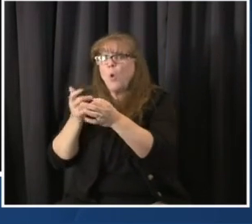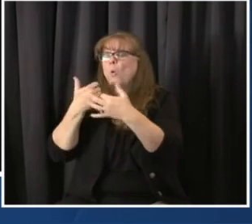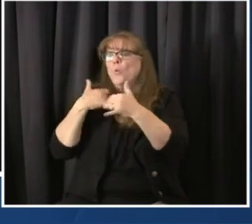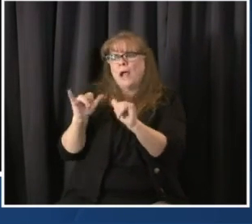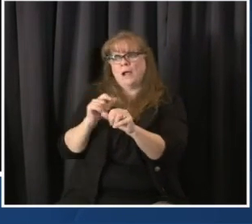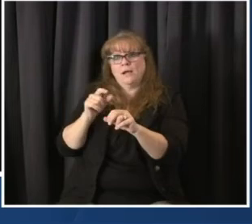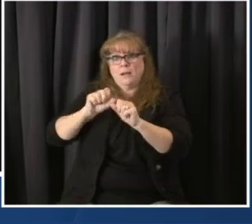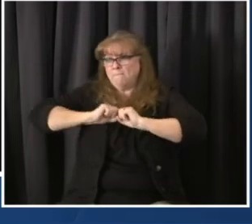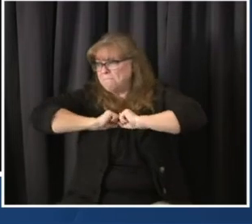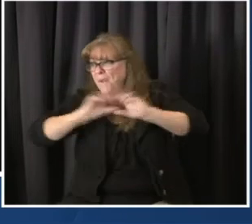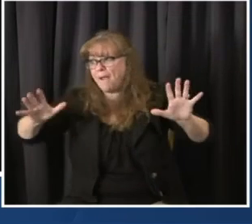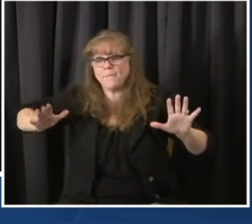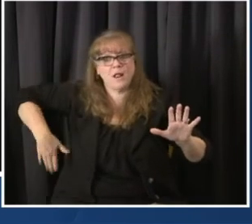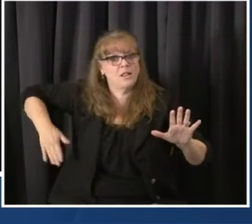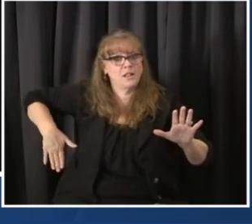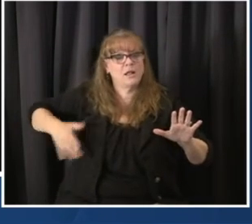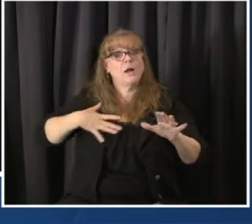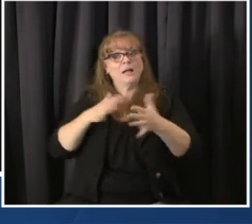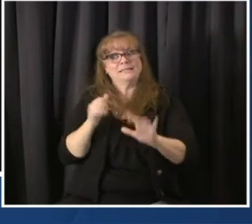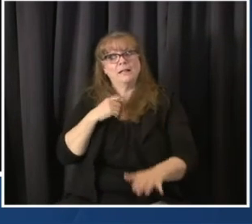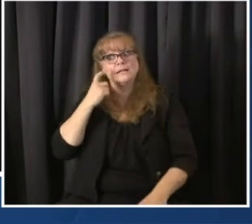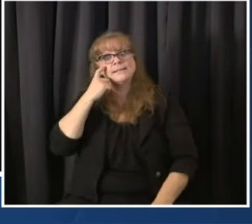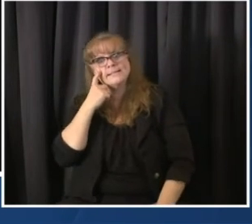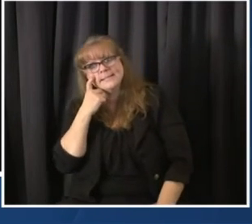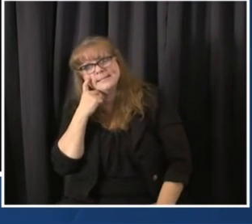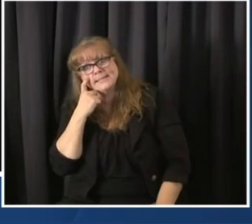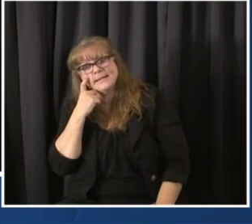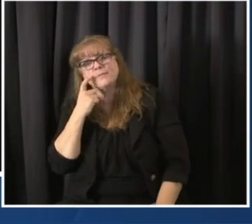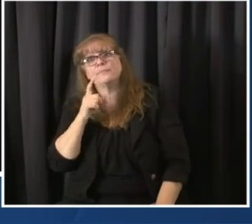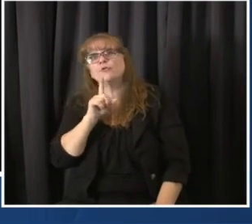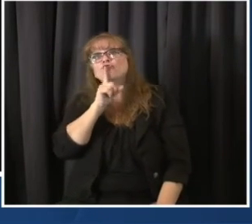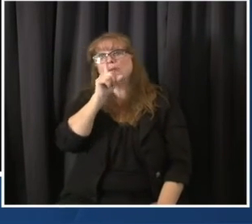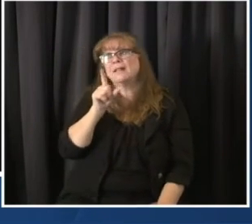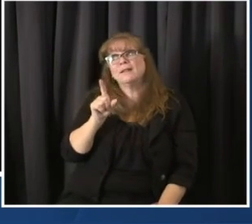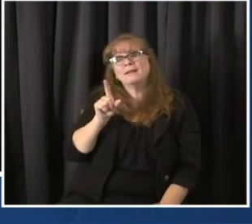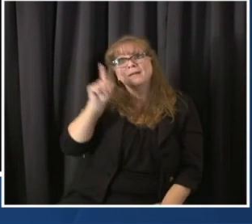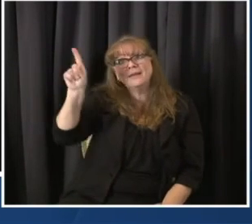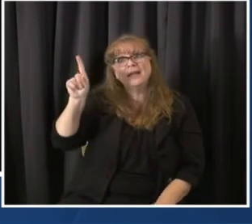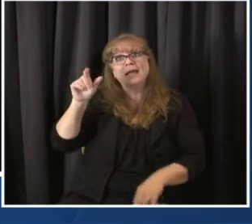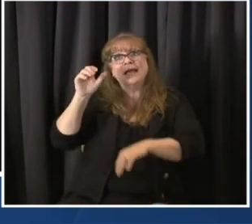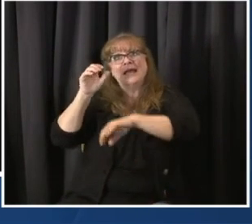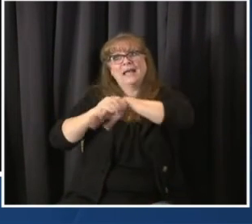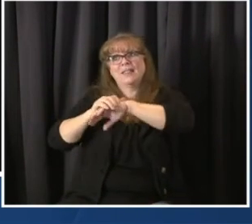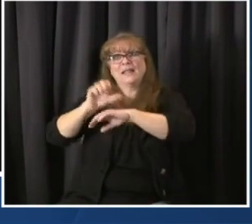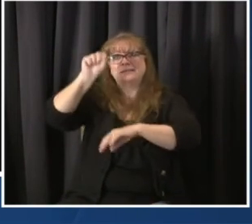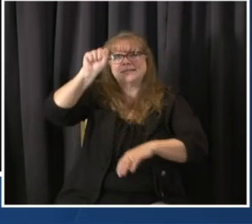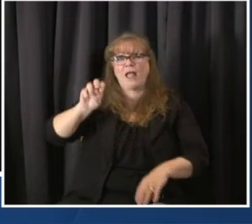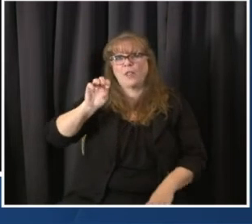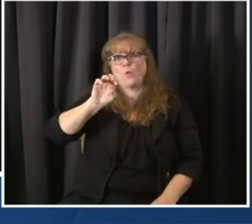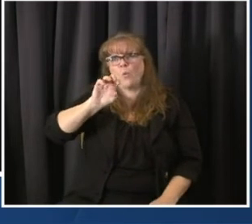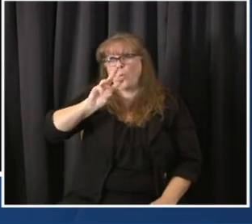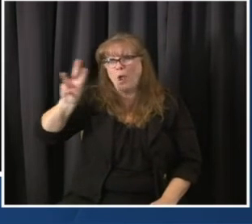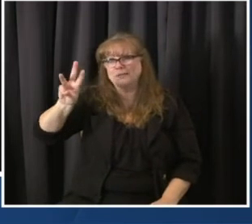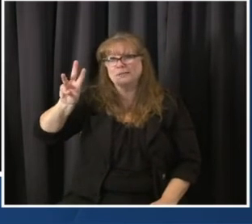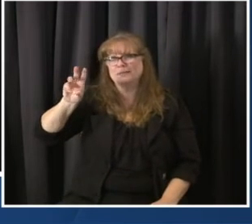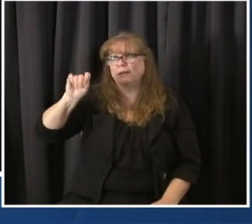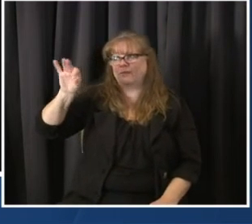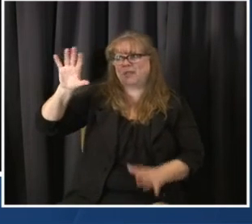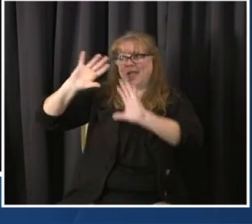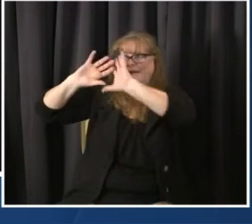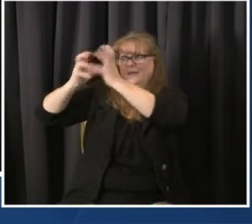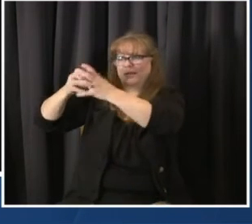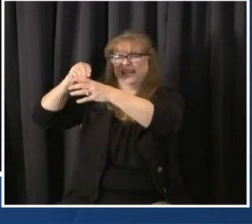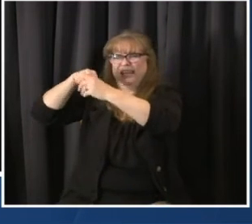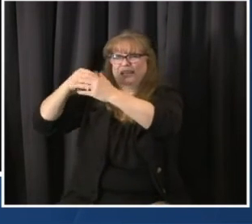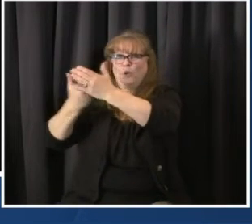is because, and this is what led them to conclude tentatively that it is more contagious, is it quickly outpaced the